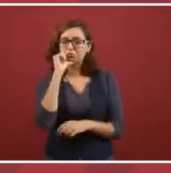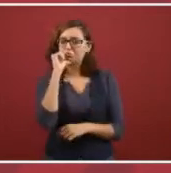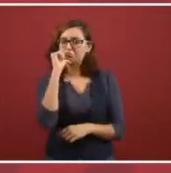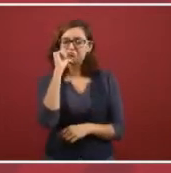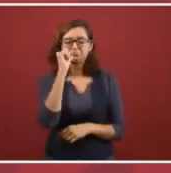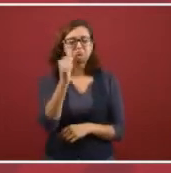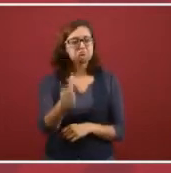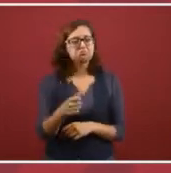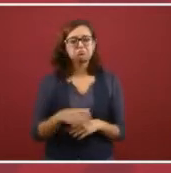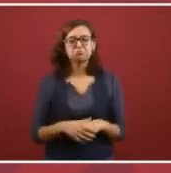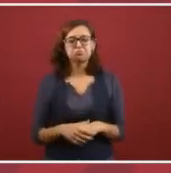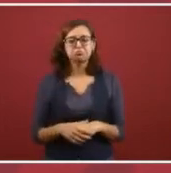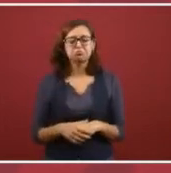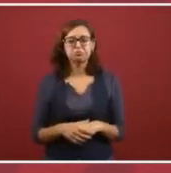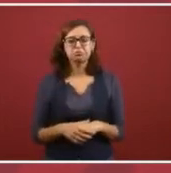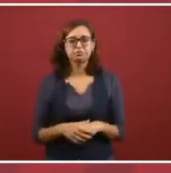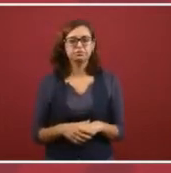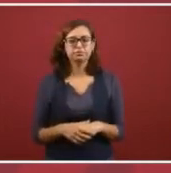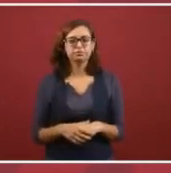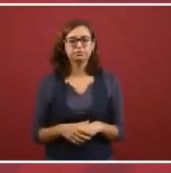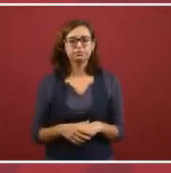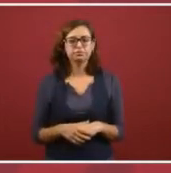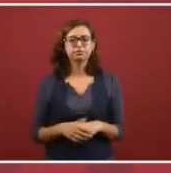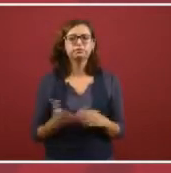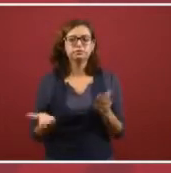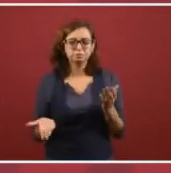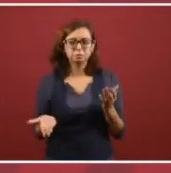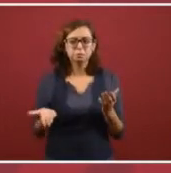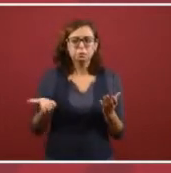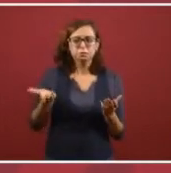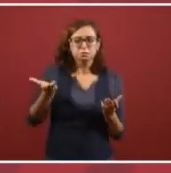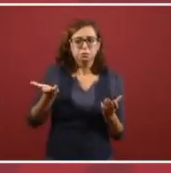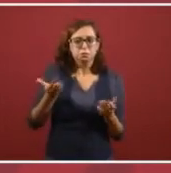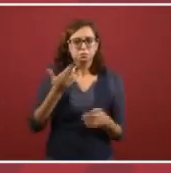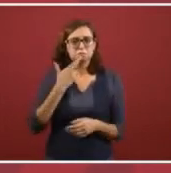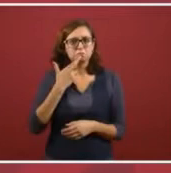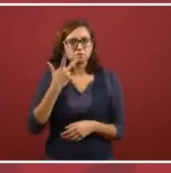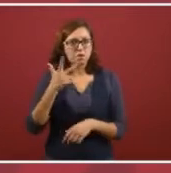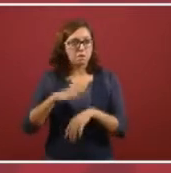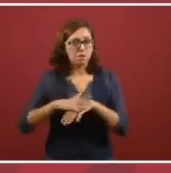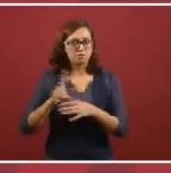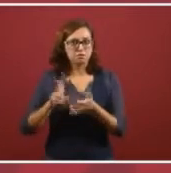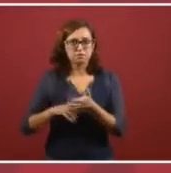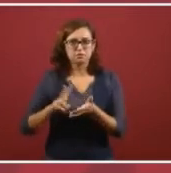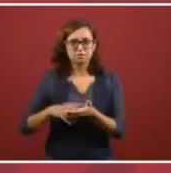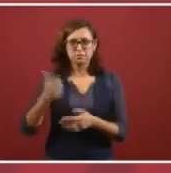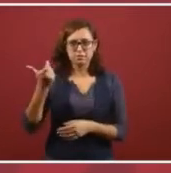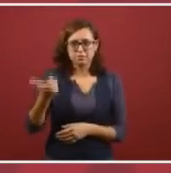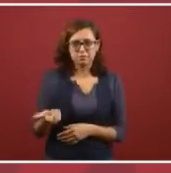it bettered the peso.